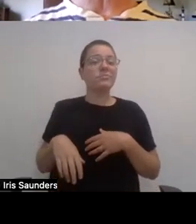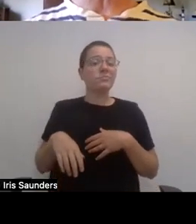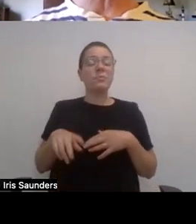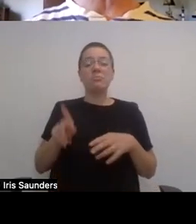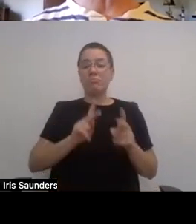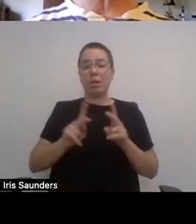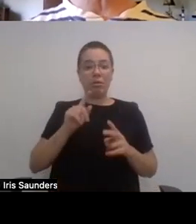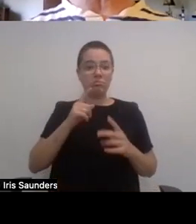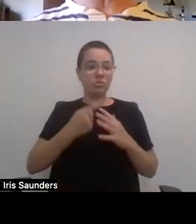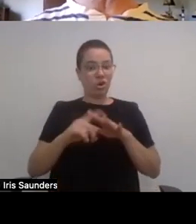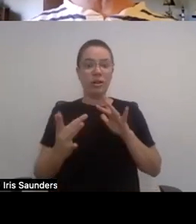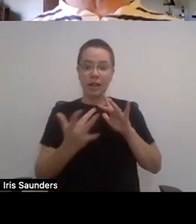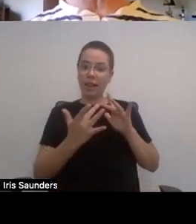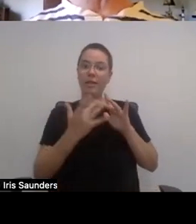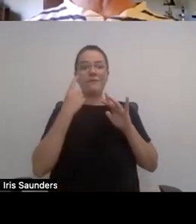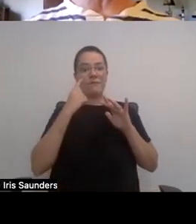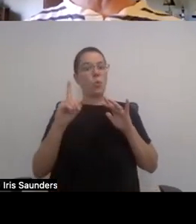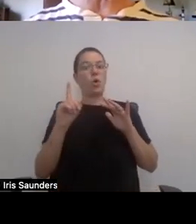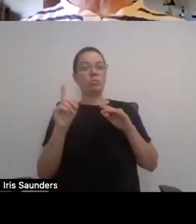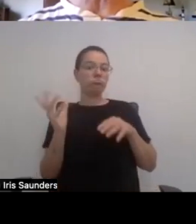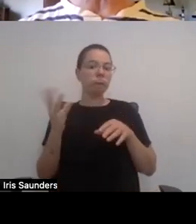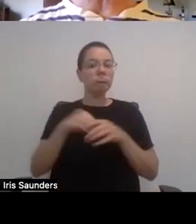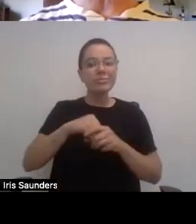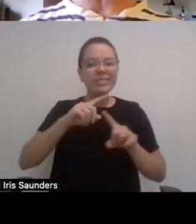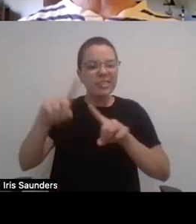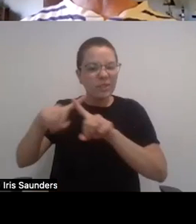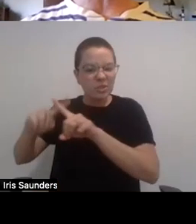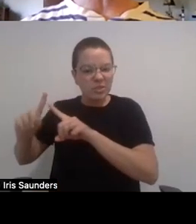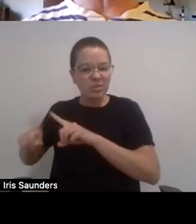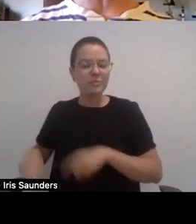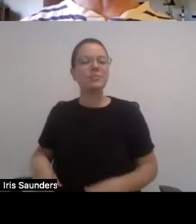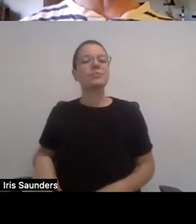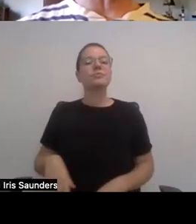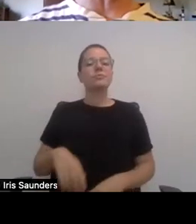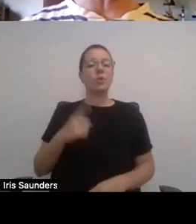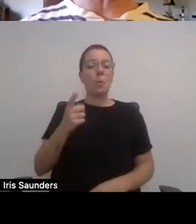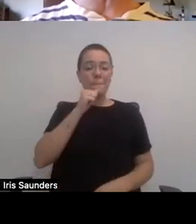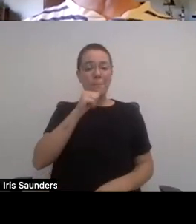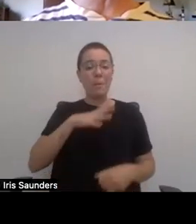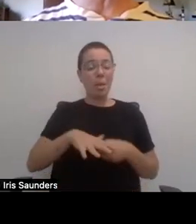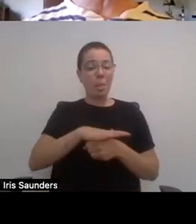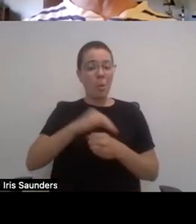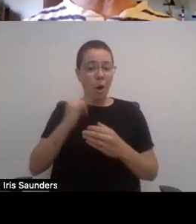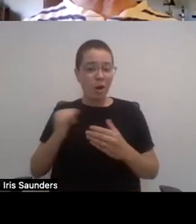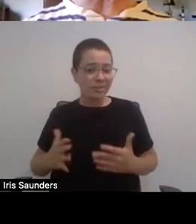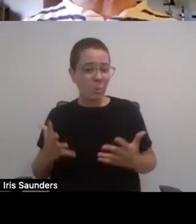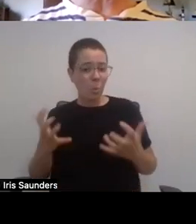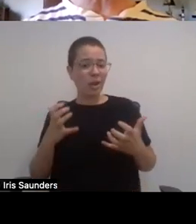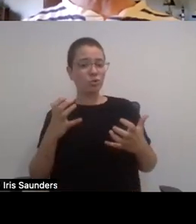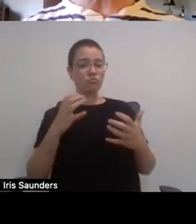reached out, and I started to deviate, and a local artist wanted to paint me and